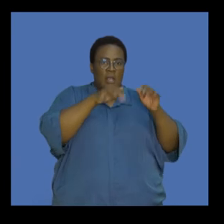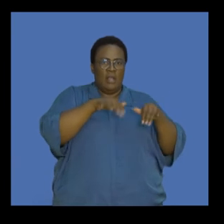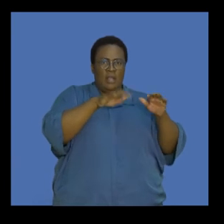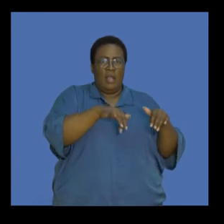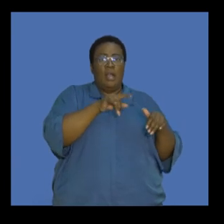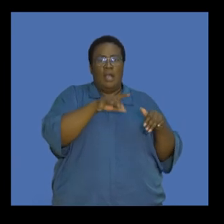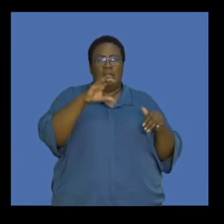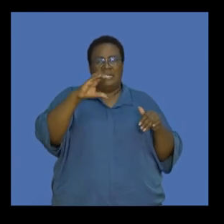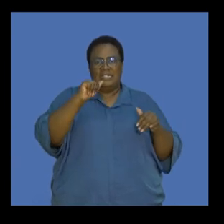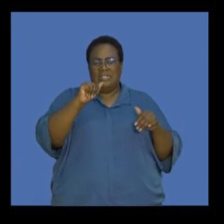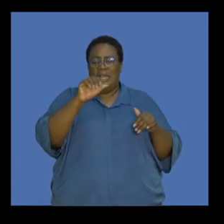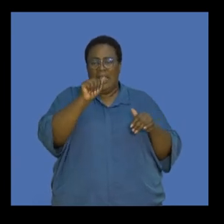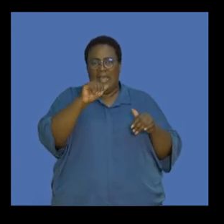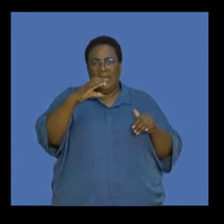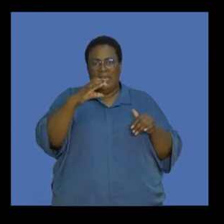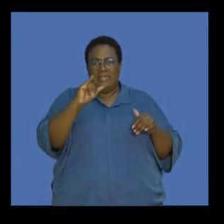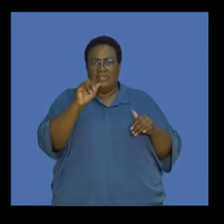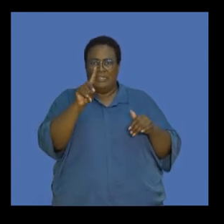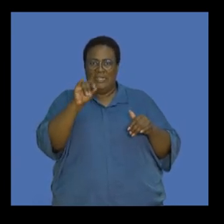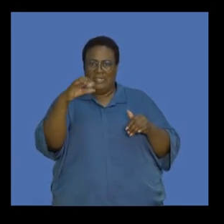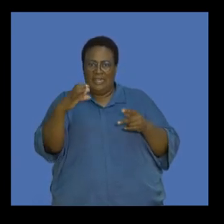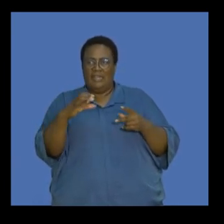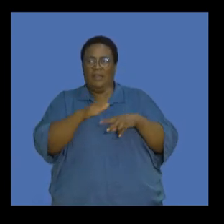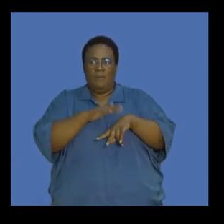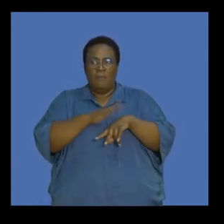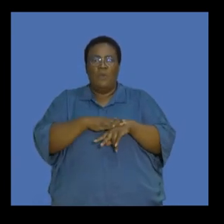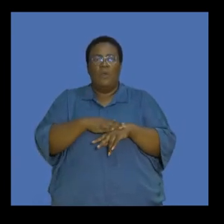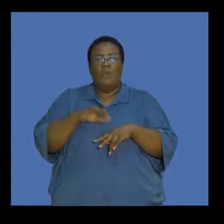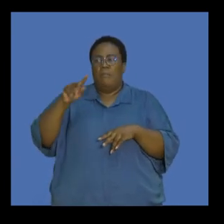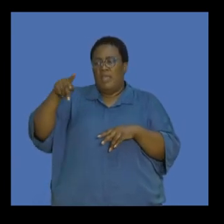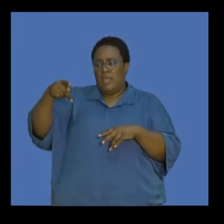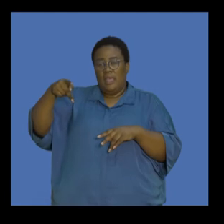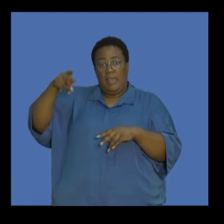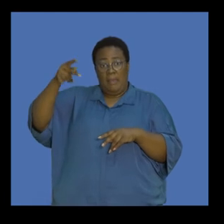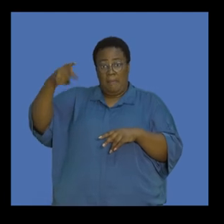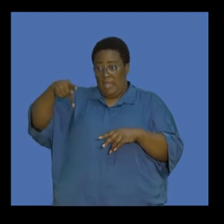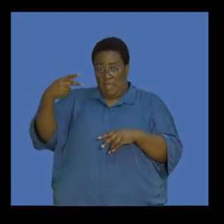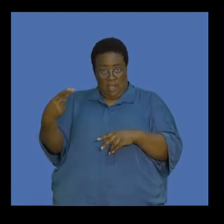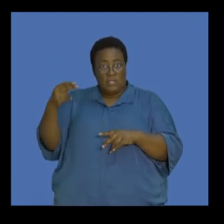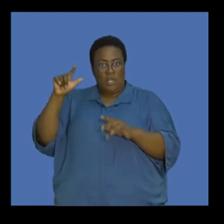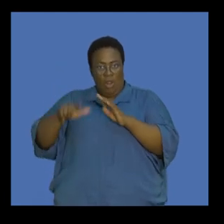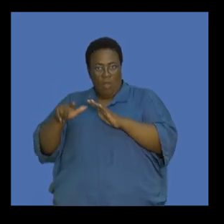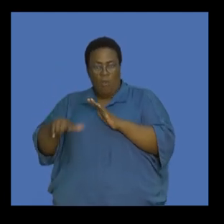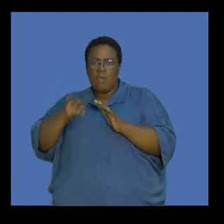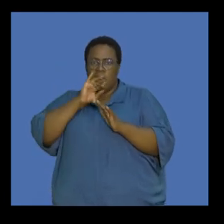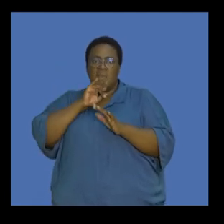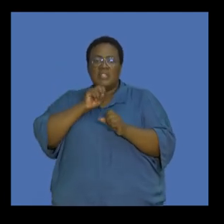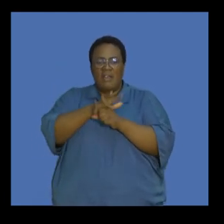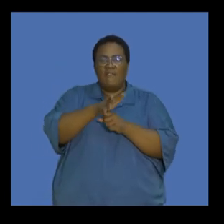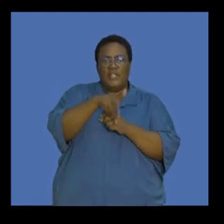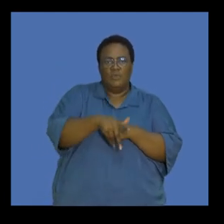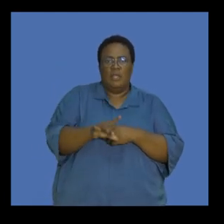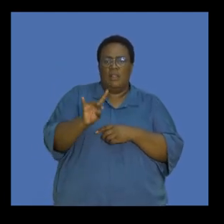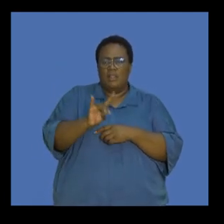becoming significantly lower. And this means that it's going to affect our fishes and microscopic organisms that contribute to